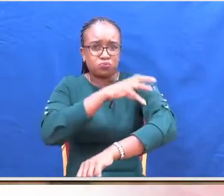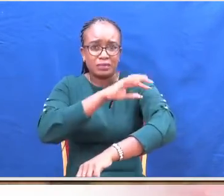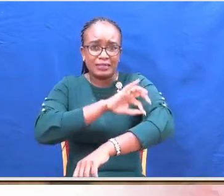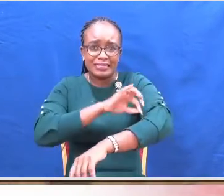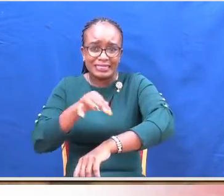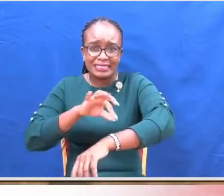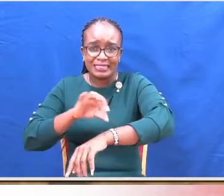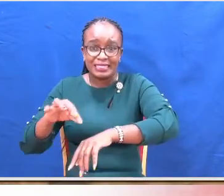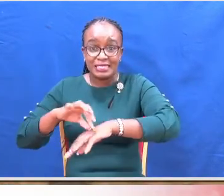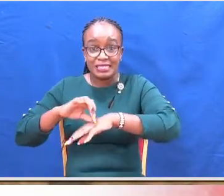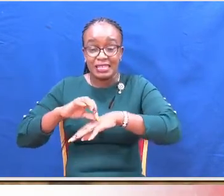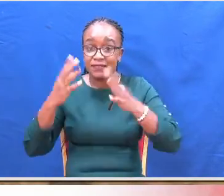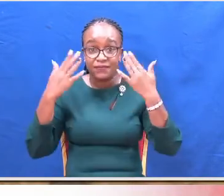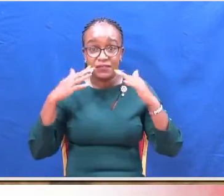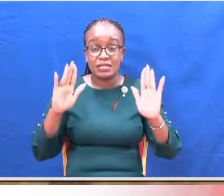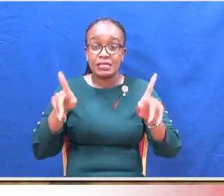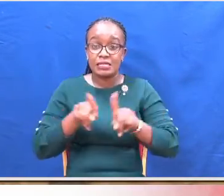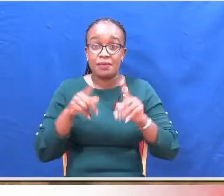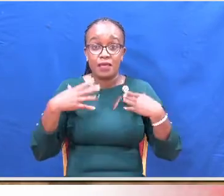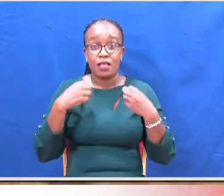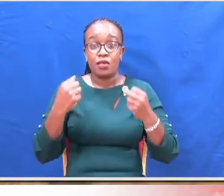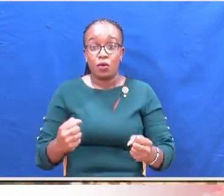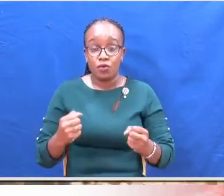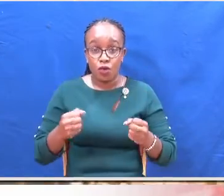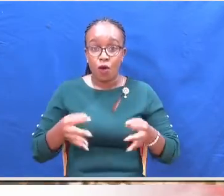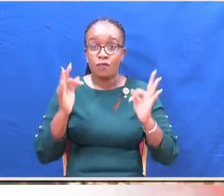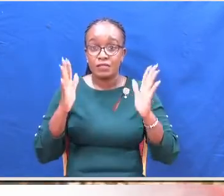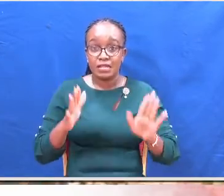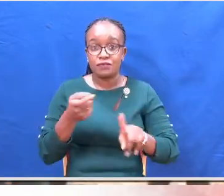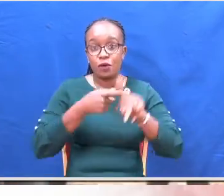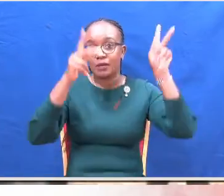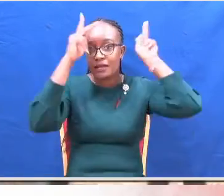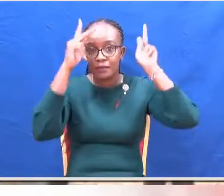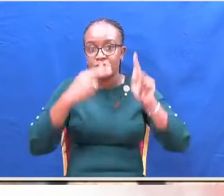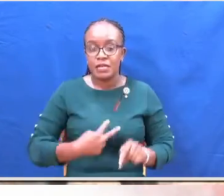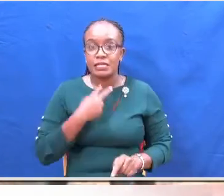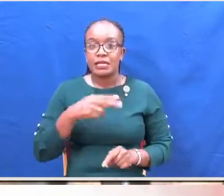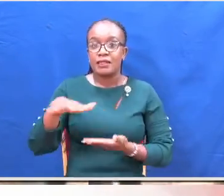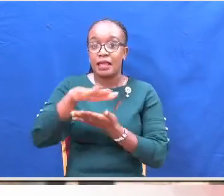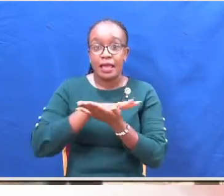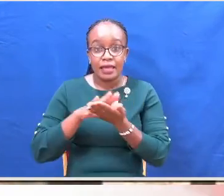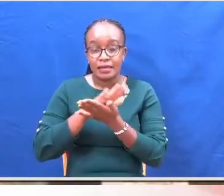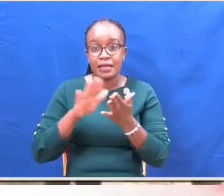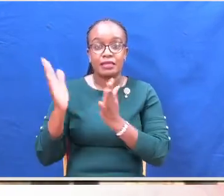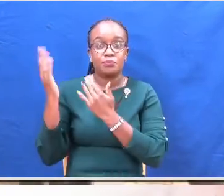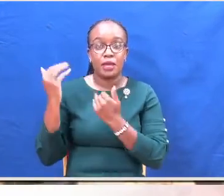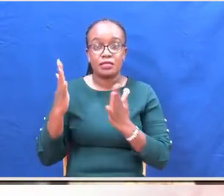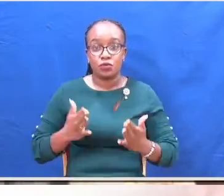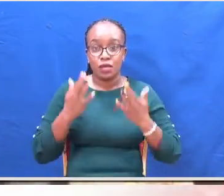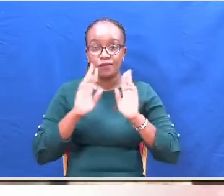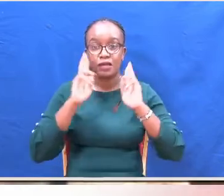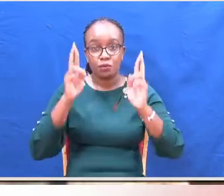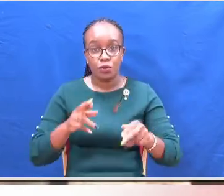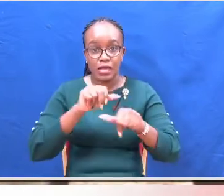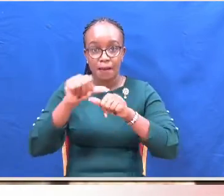Kakamega County Health Officers have visited the village, and they are expected to issue a report regarding the incident that